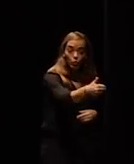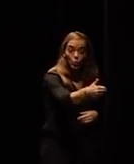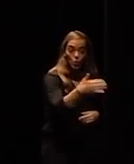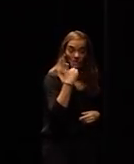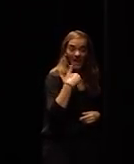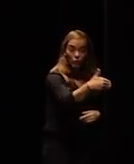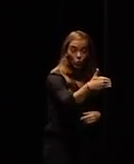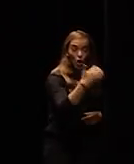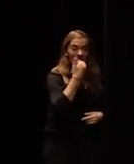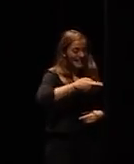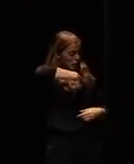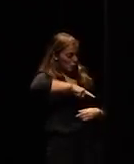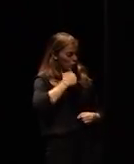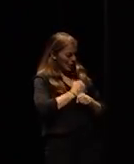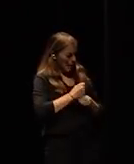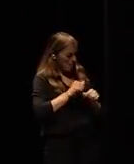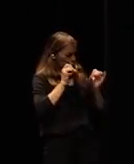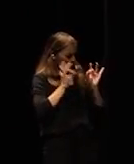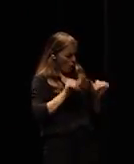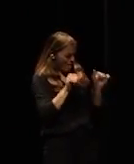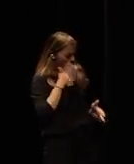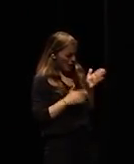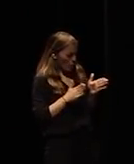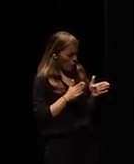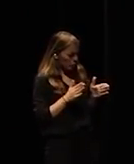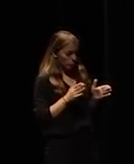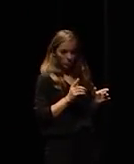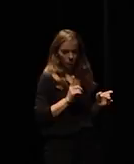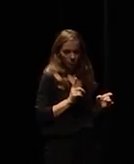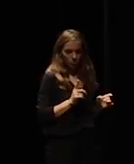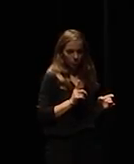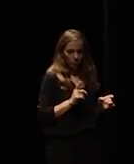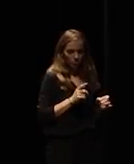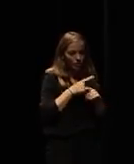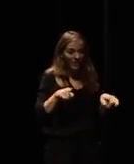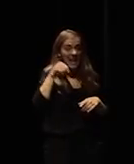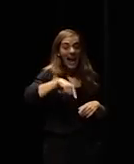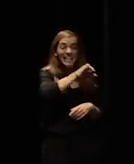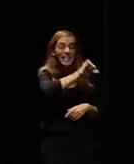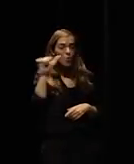and this is something that we have in Europe we generally don't work a lot like robots